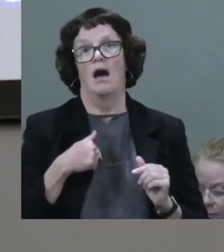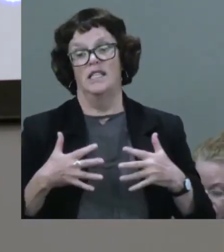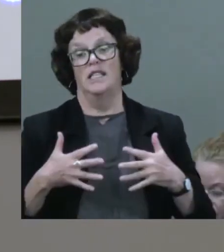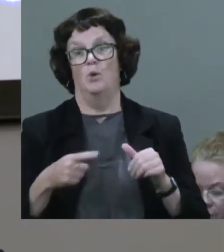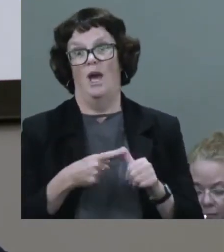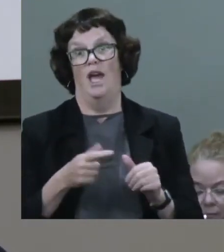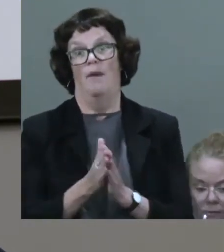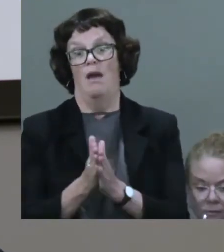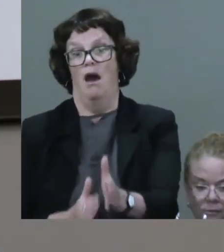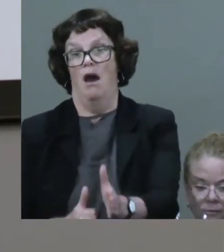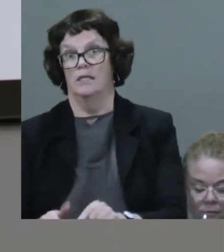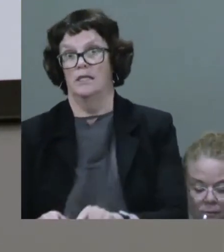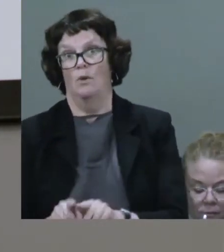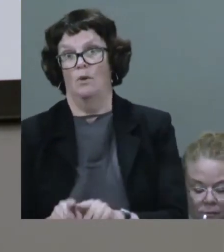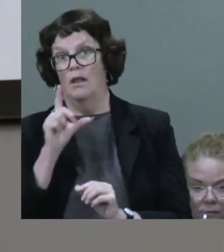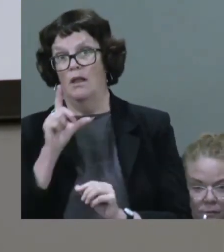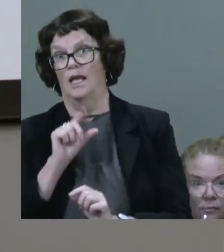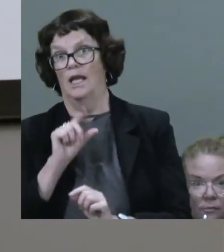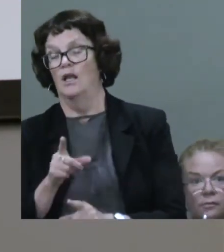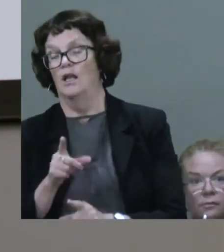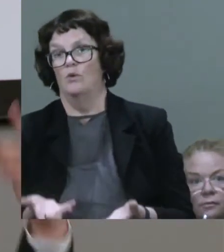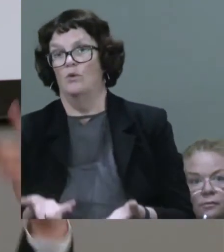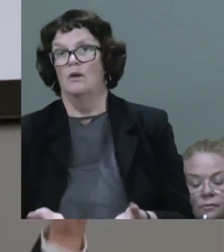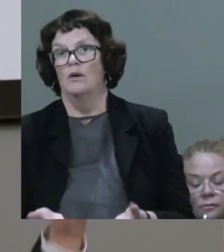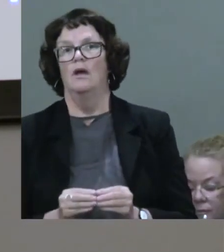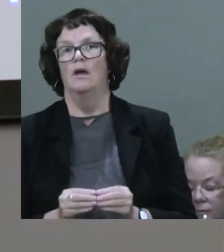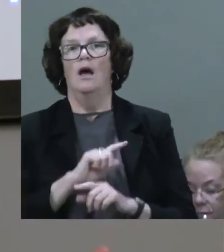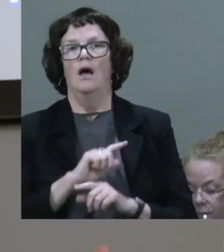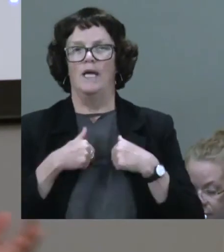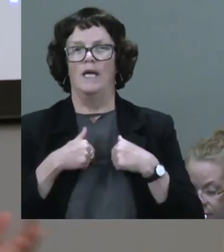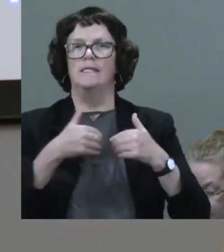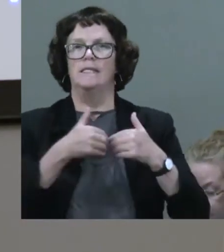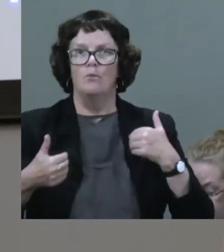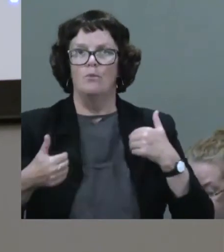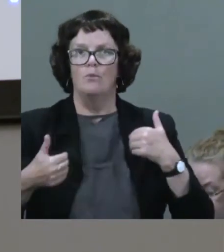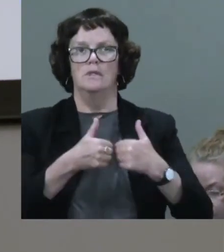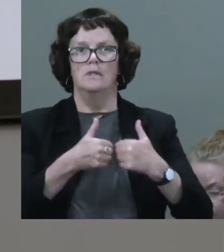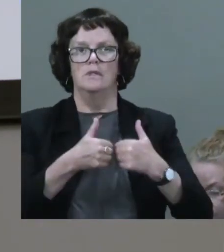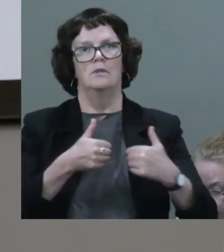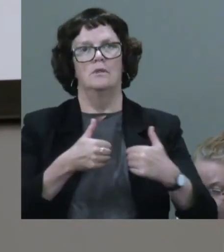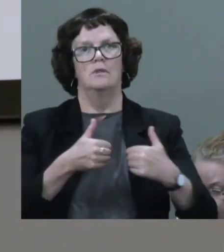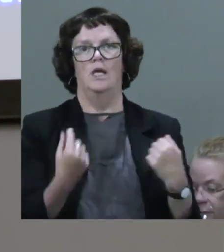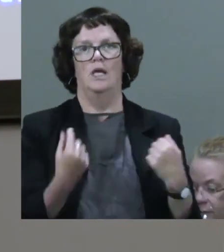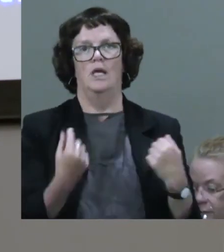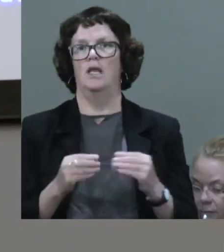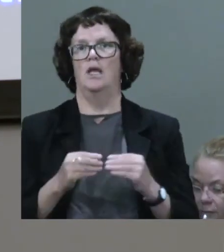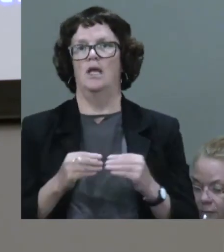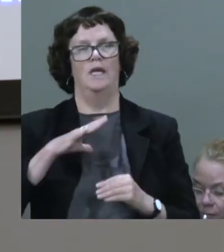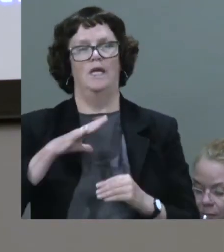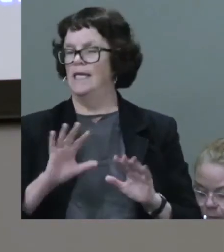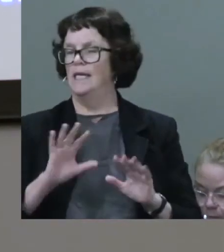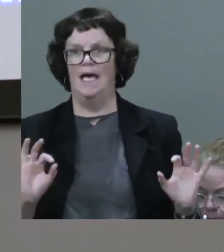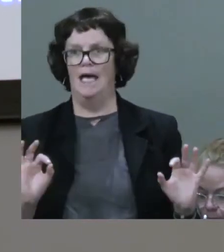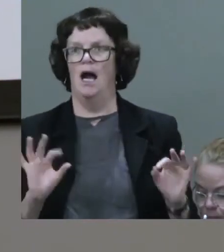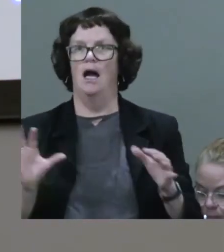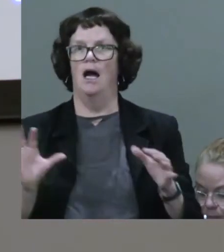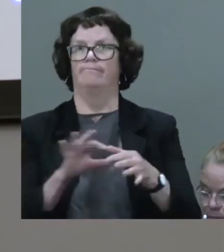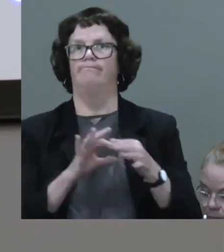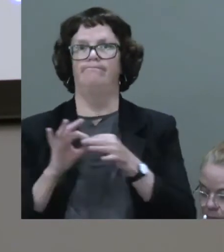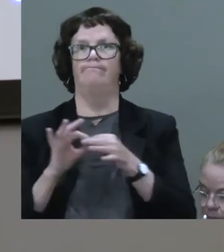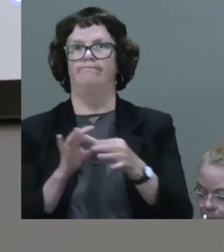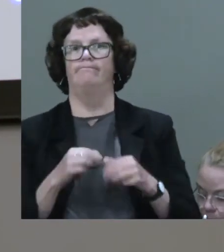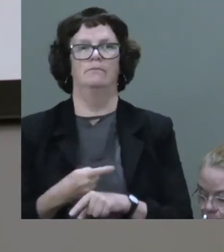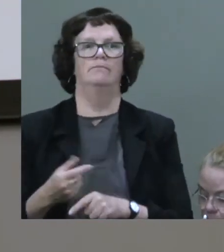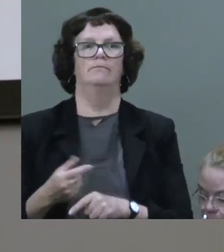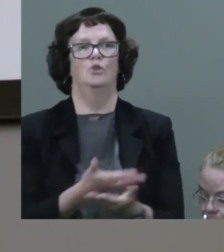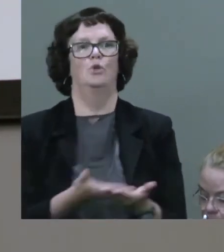you a lot about that, we kind of siloed ourselves. And we need to not do that. We need to talk to each other more, and we need